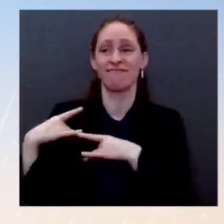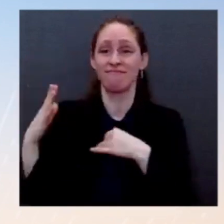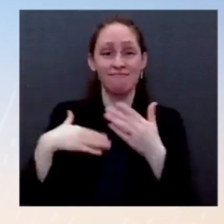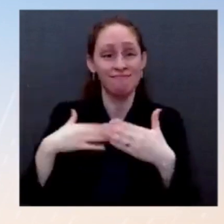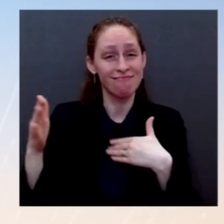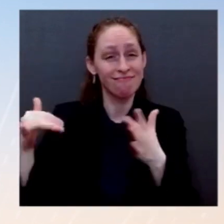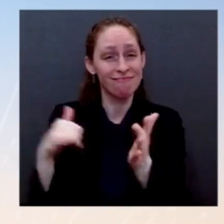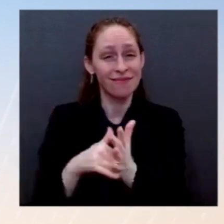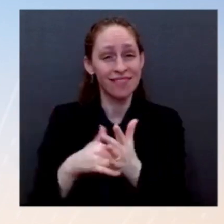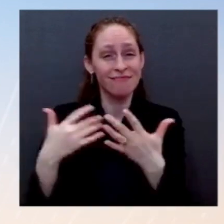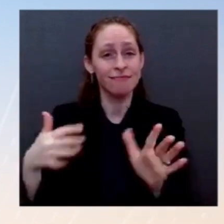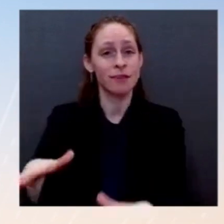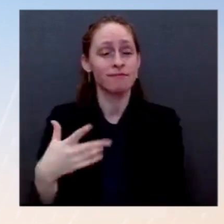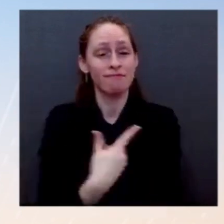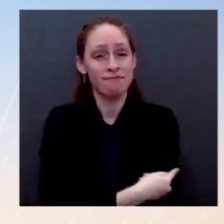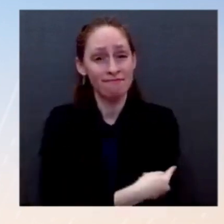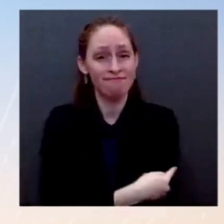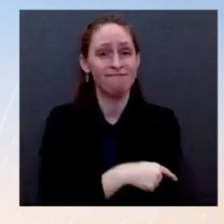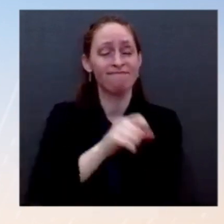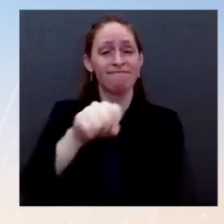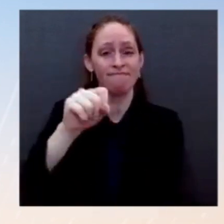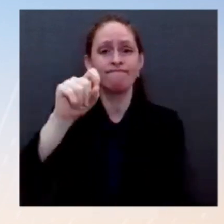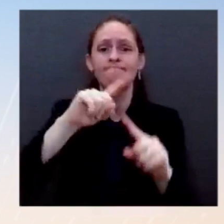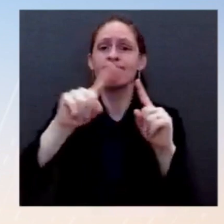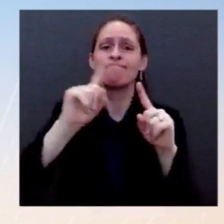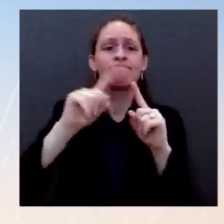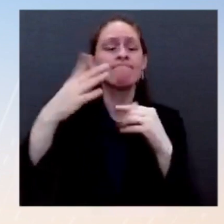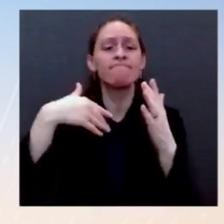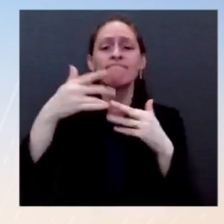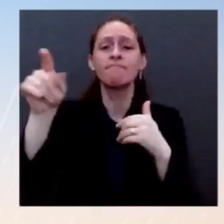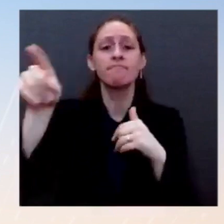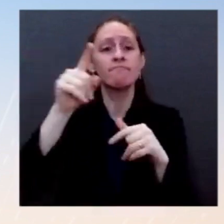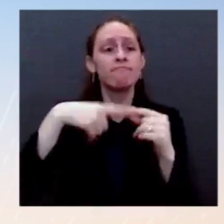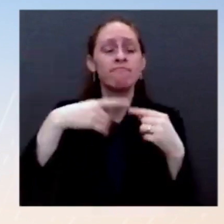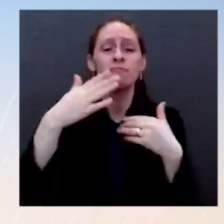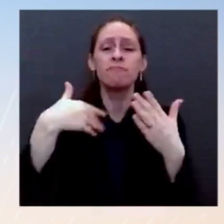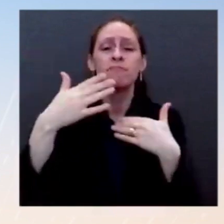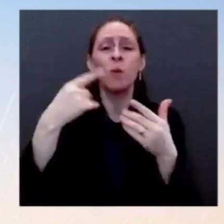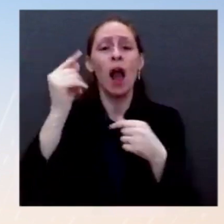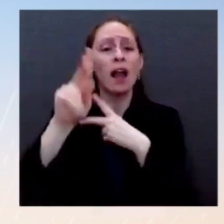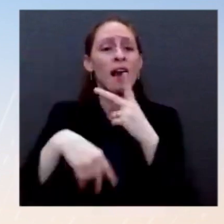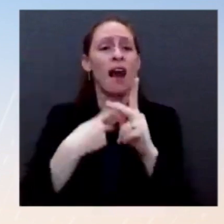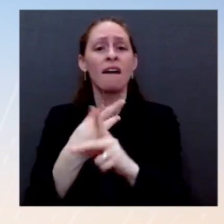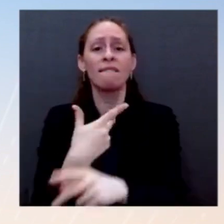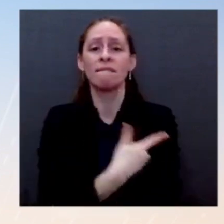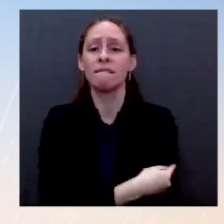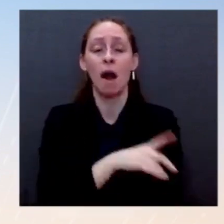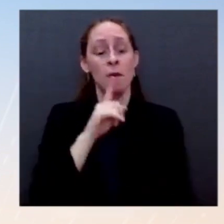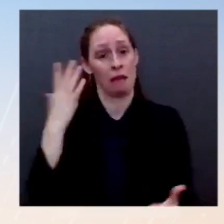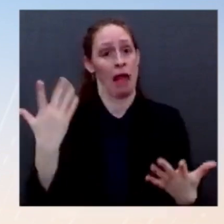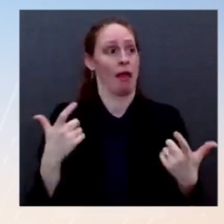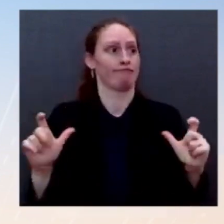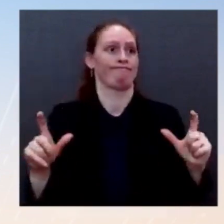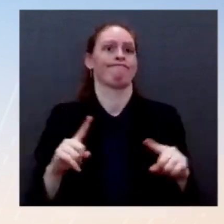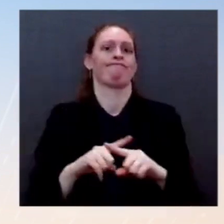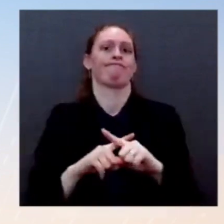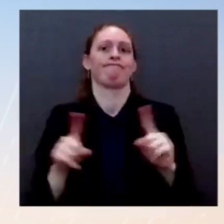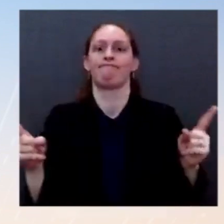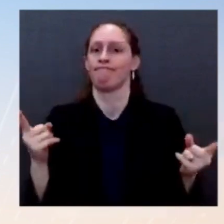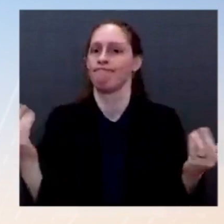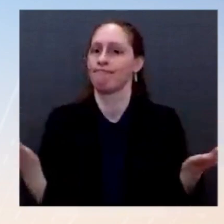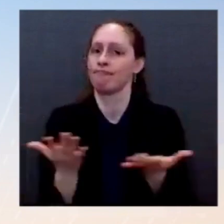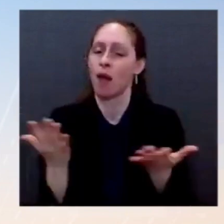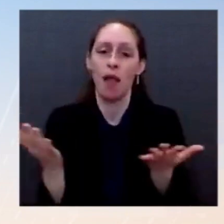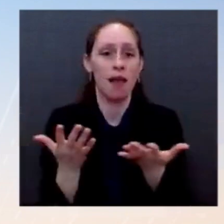who have been vaccinated. But there is a significant difference between being hospitalized or dying and being vaccinated